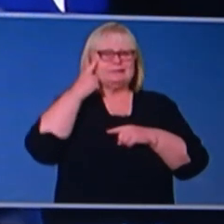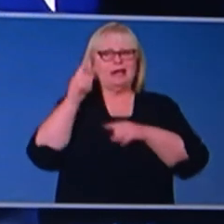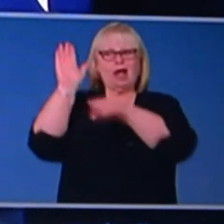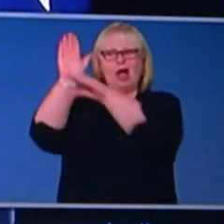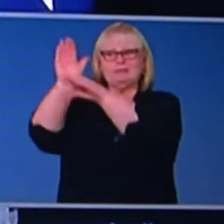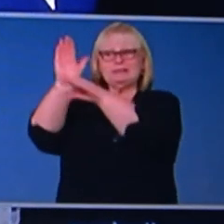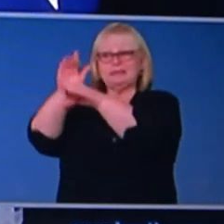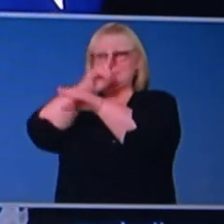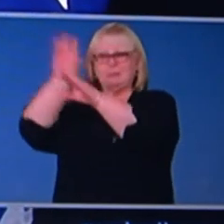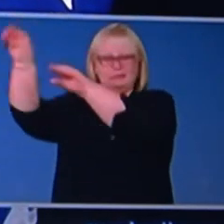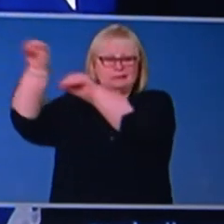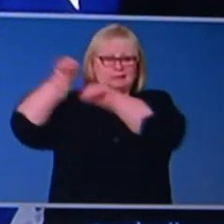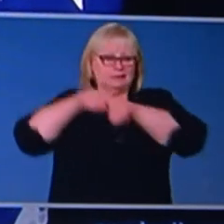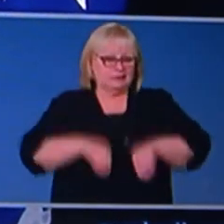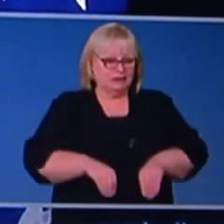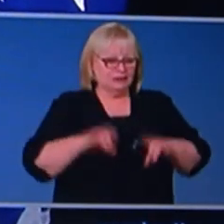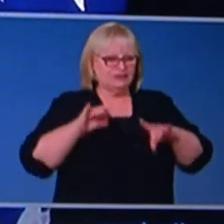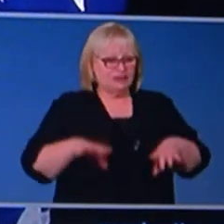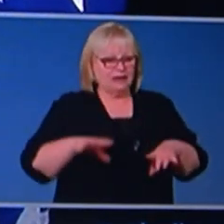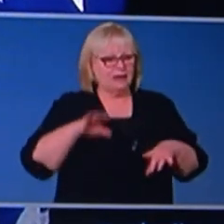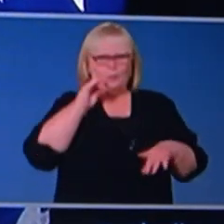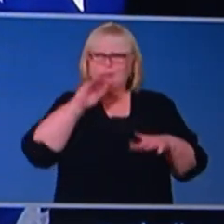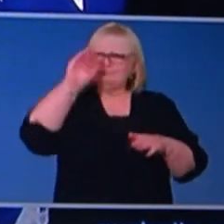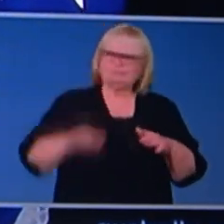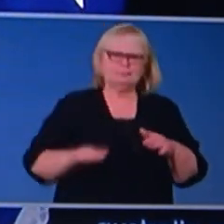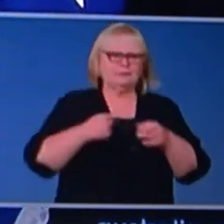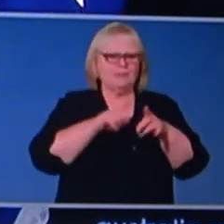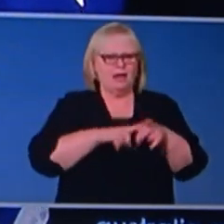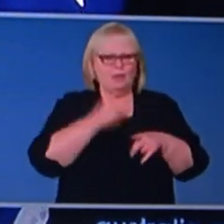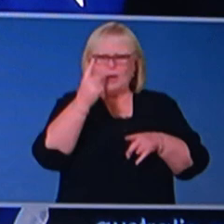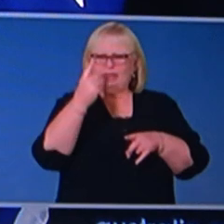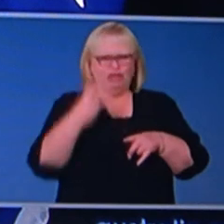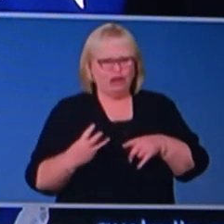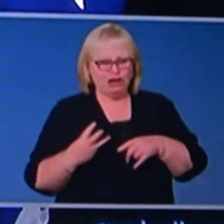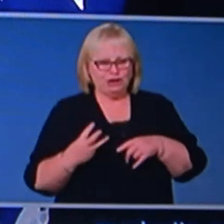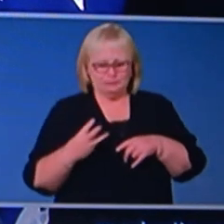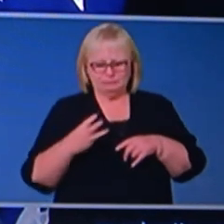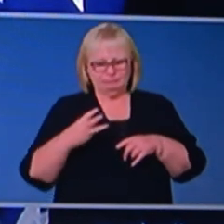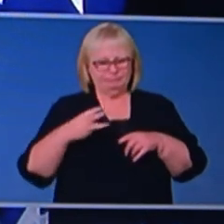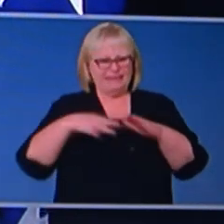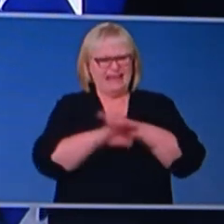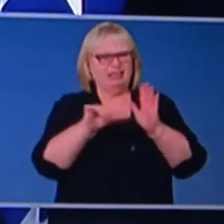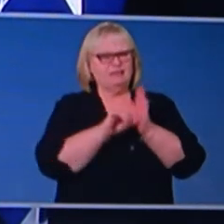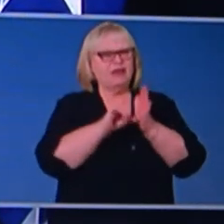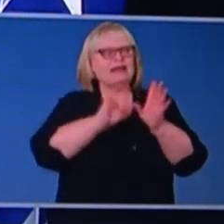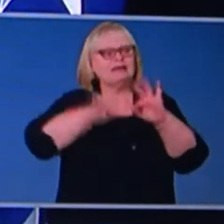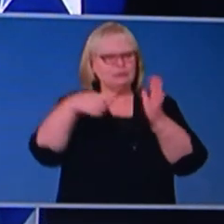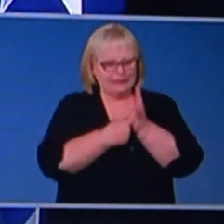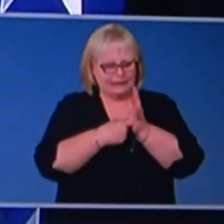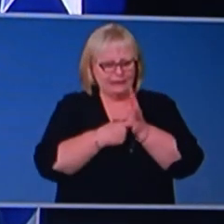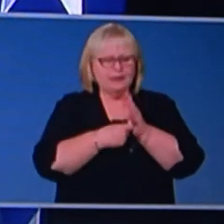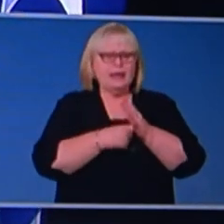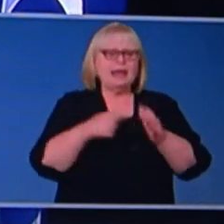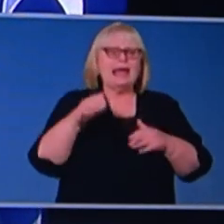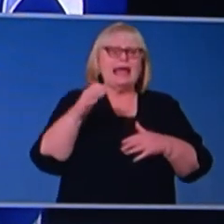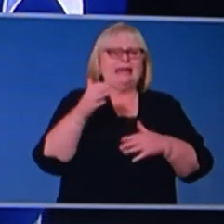migration, which is expected to fall by about a third this year, financial year, and by 85 per cent